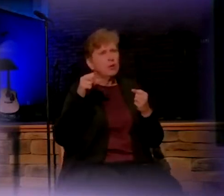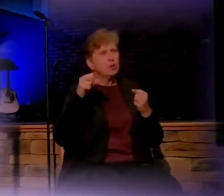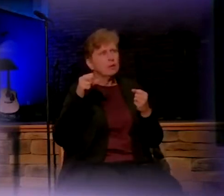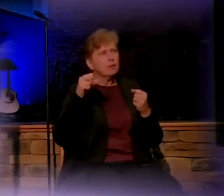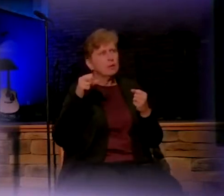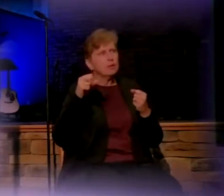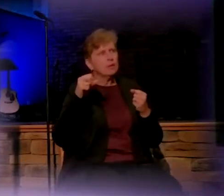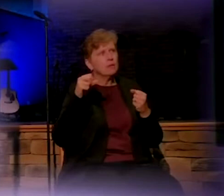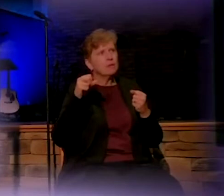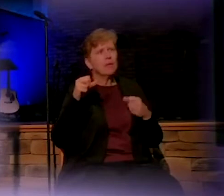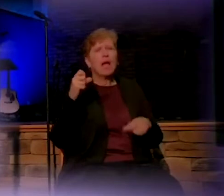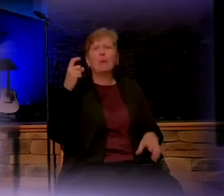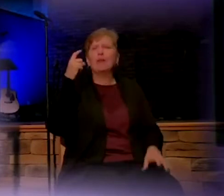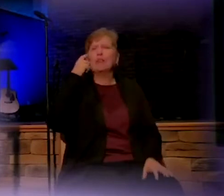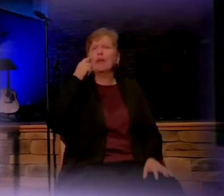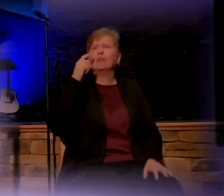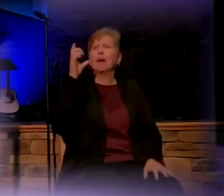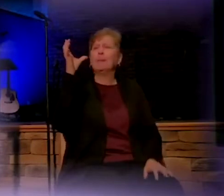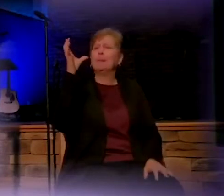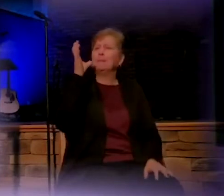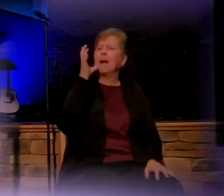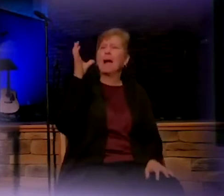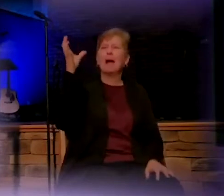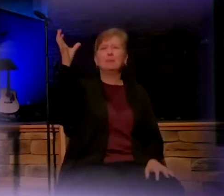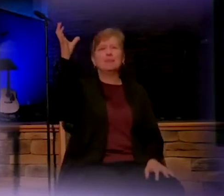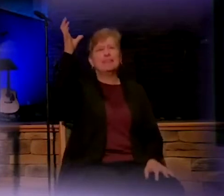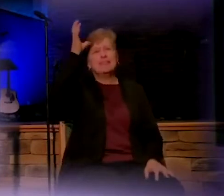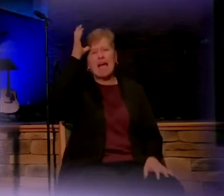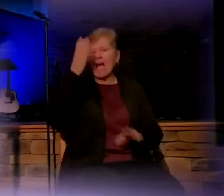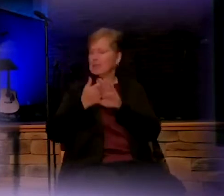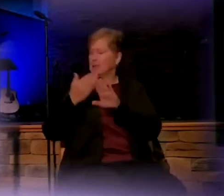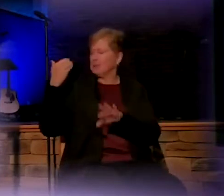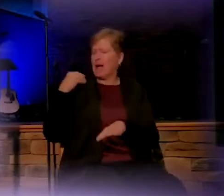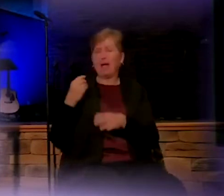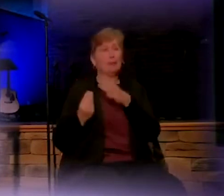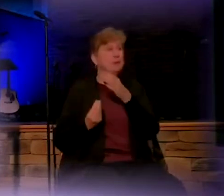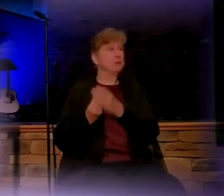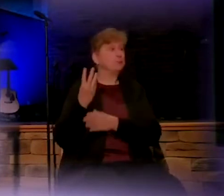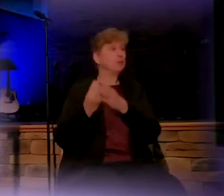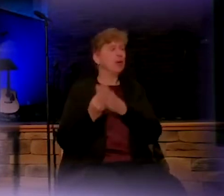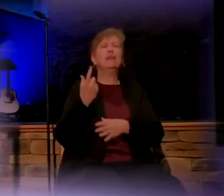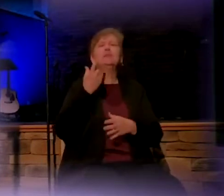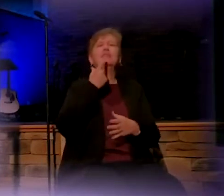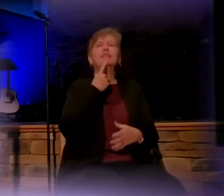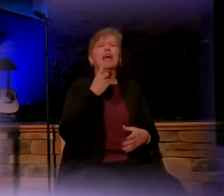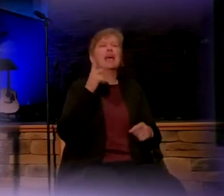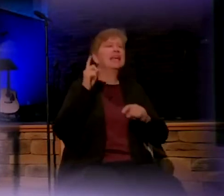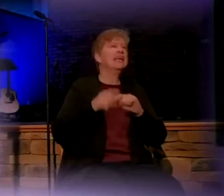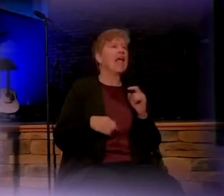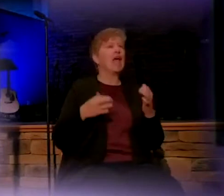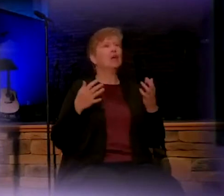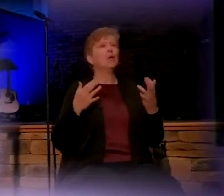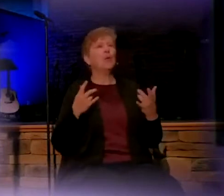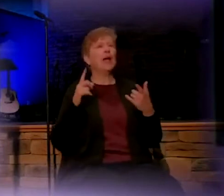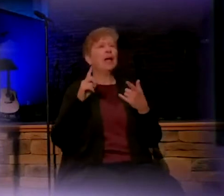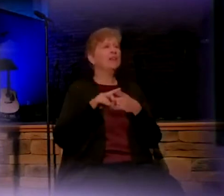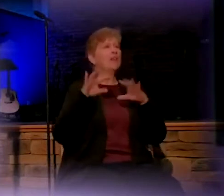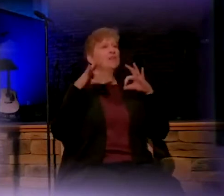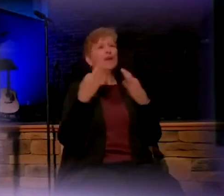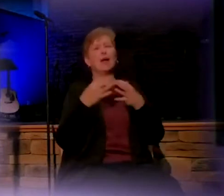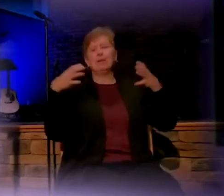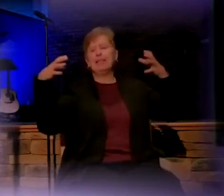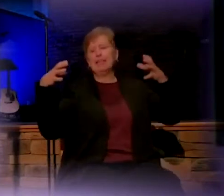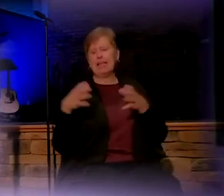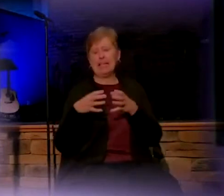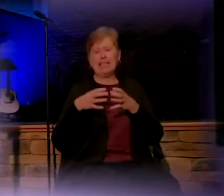about all those moms and dads, you know, back in the springtime. Back in the springtime, what were we saying? Can't wait for the family to get